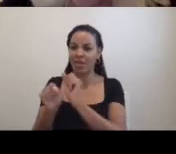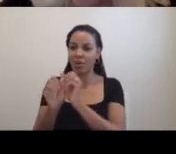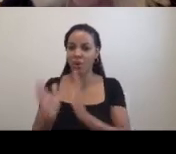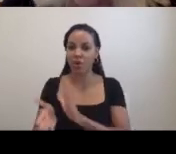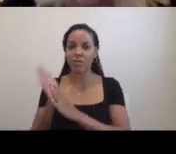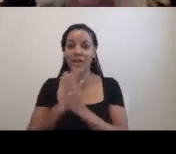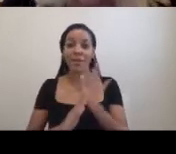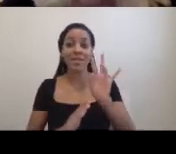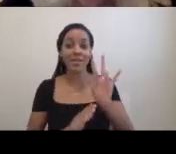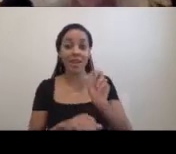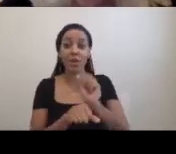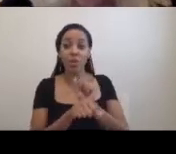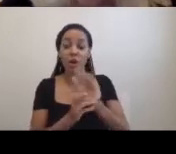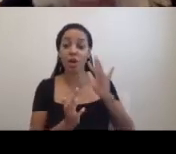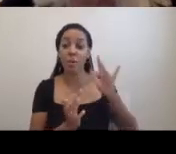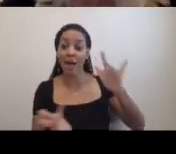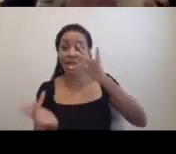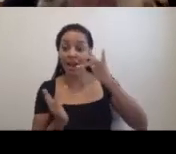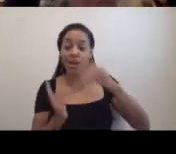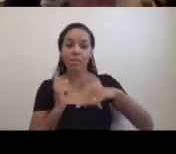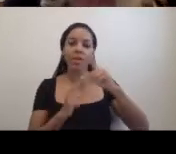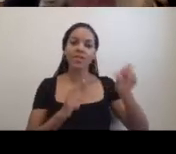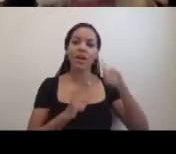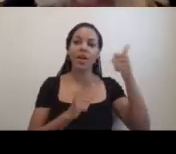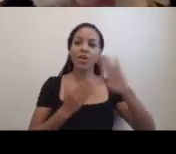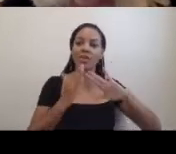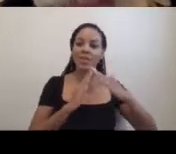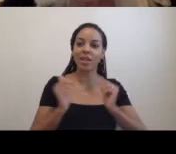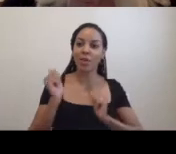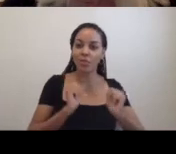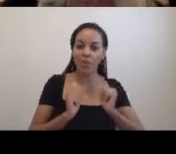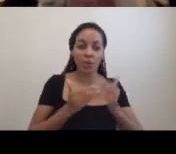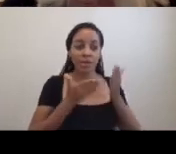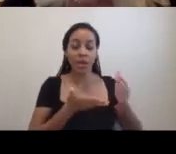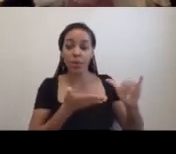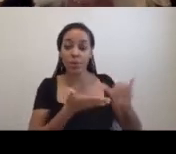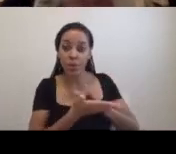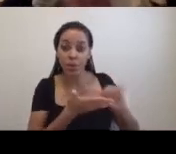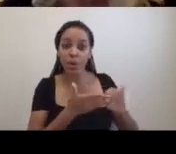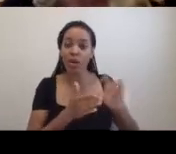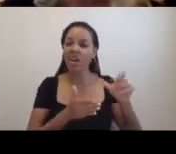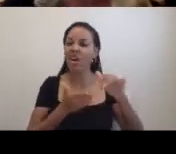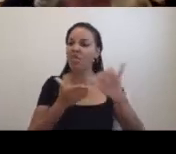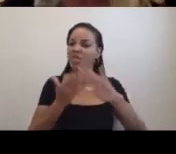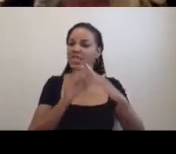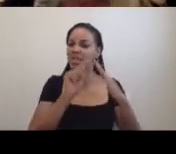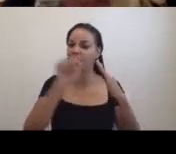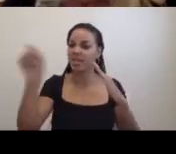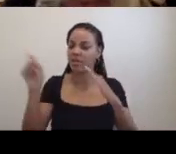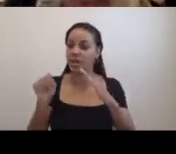ballets and other city performances in New York City, other cities and